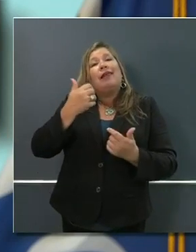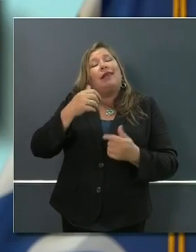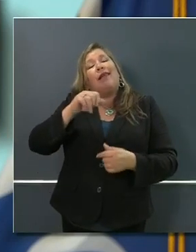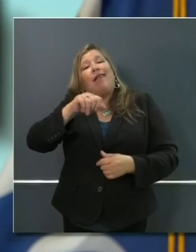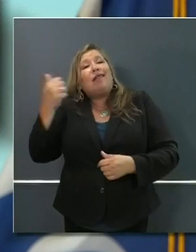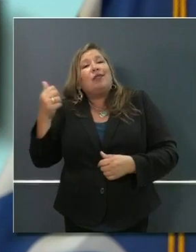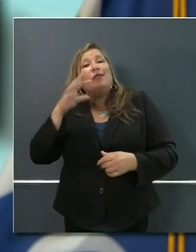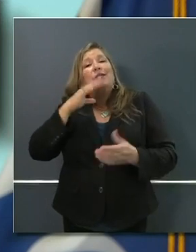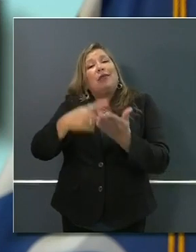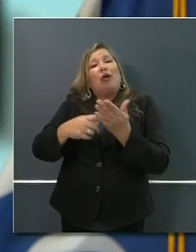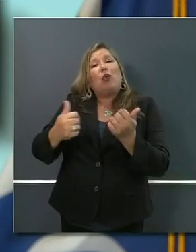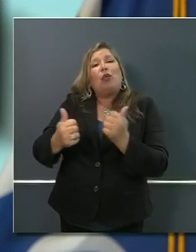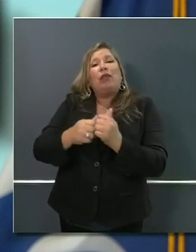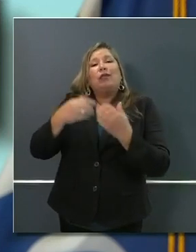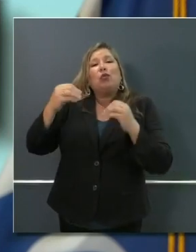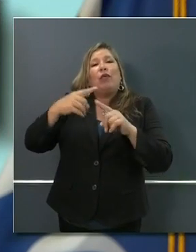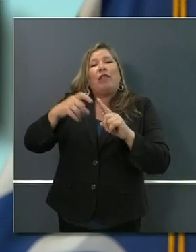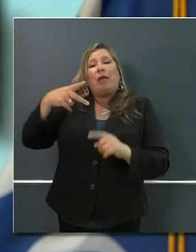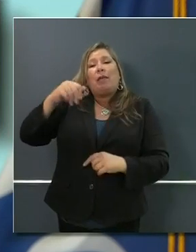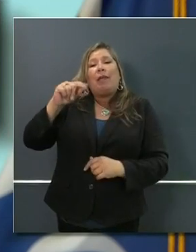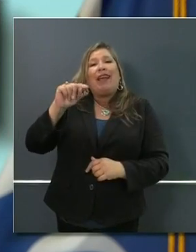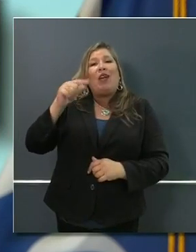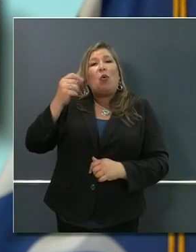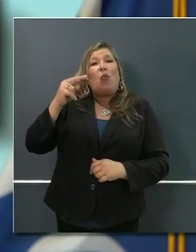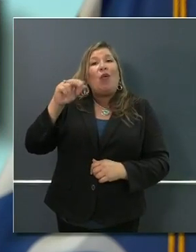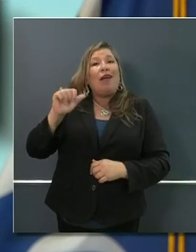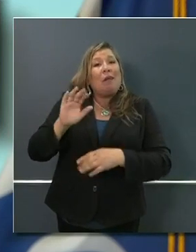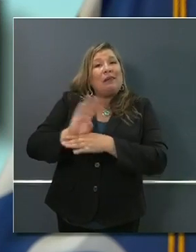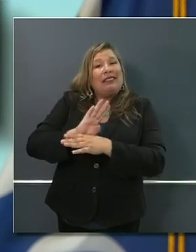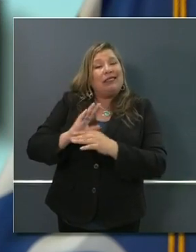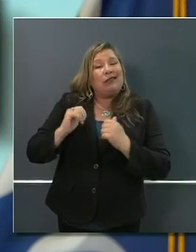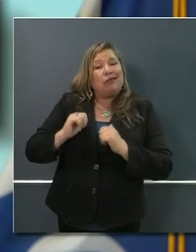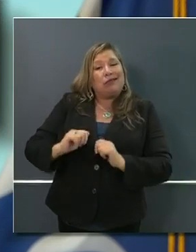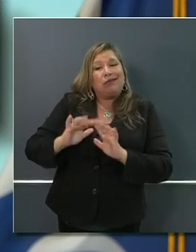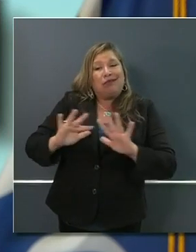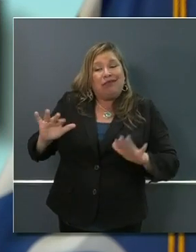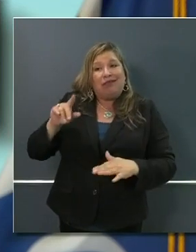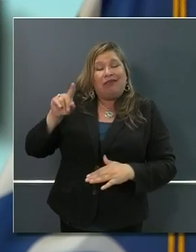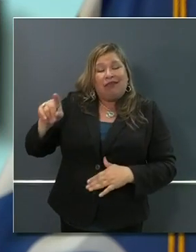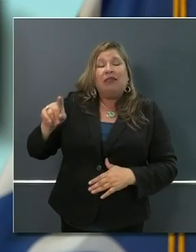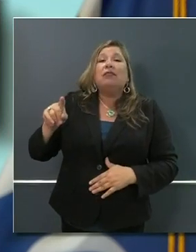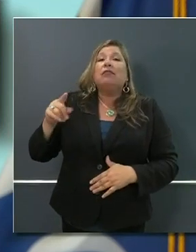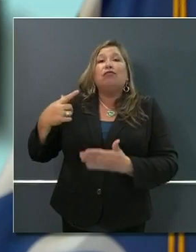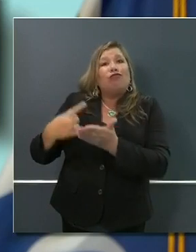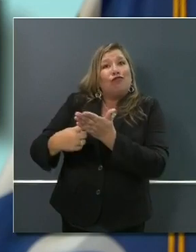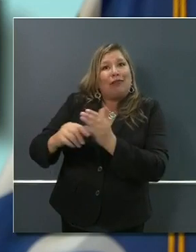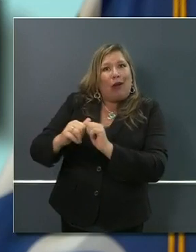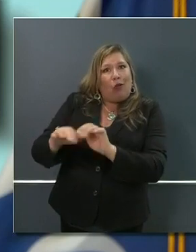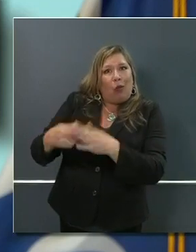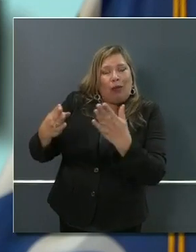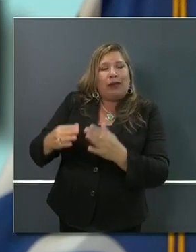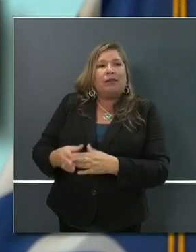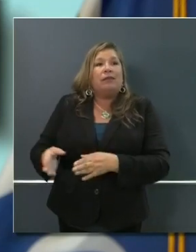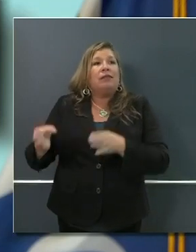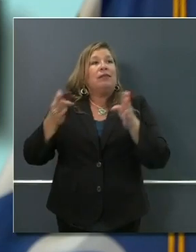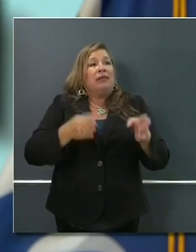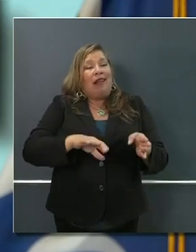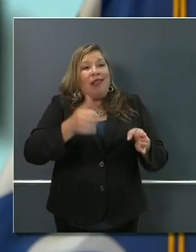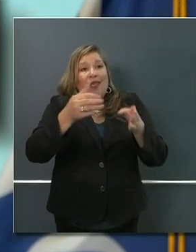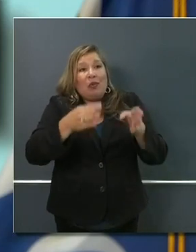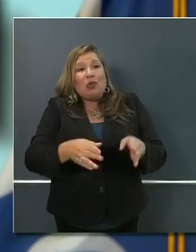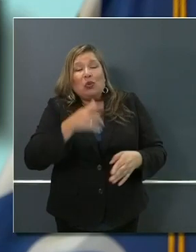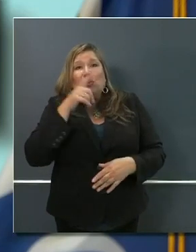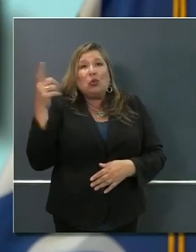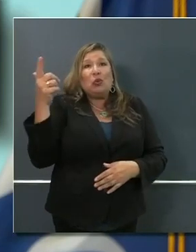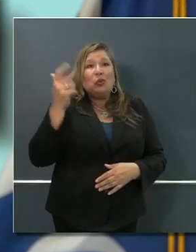and we had someone who was laid off from a Santana Rowe retailer, and she's on unemployment, wondering if she'll even come back to that small